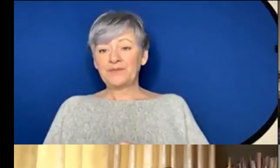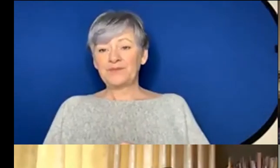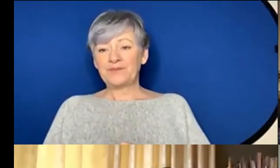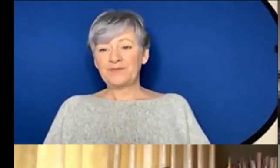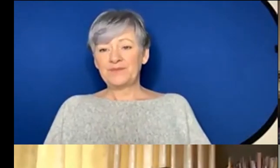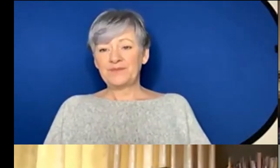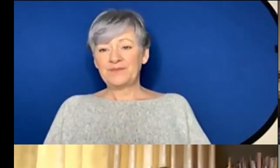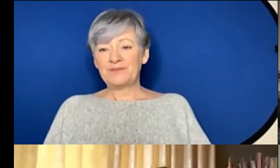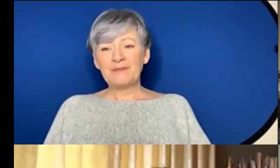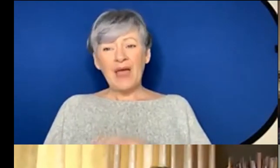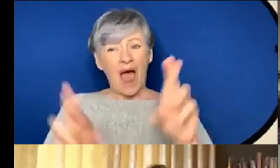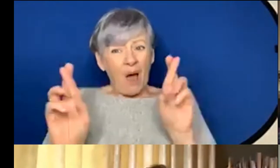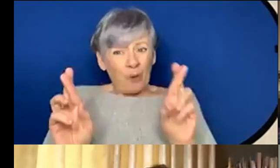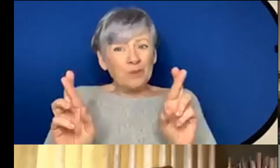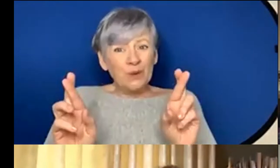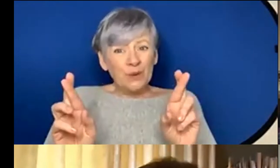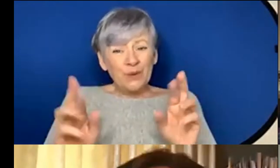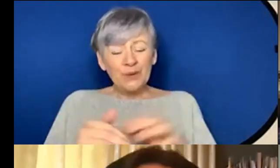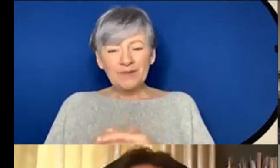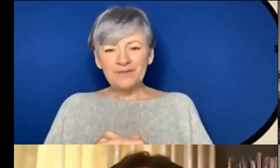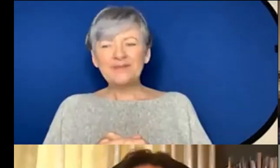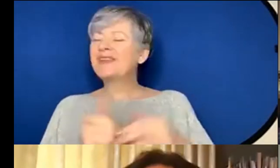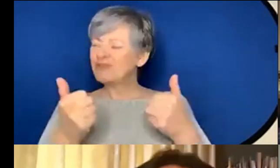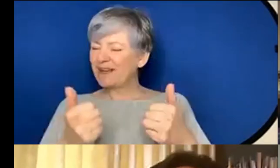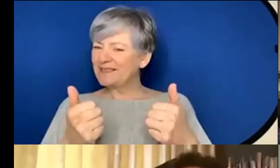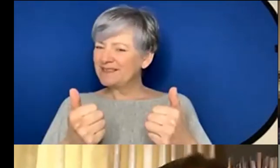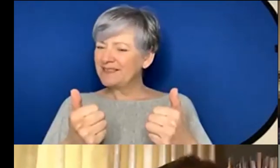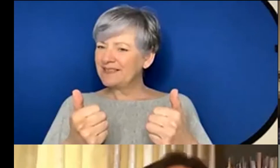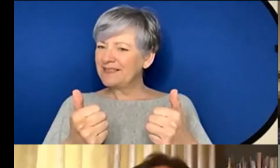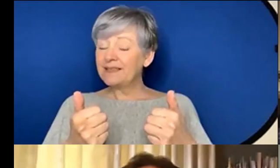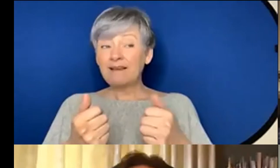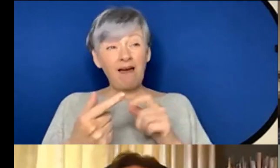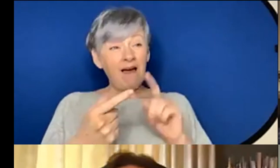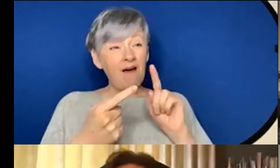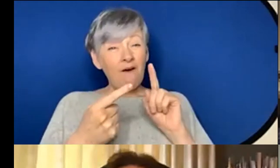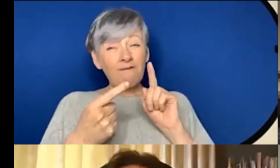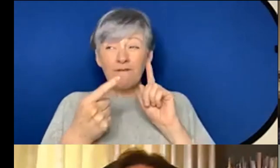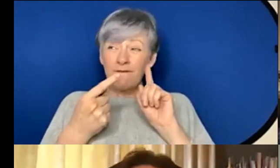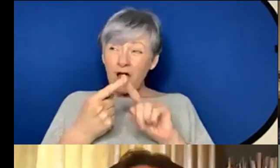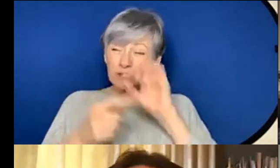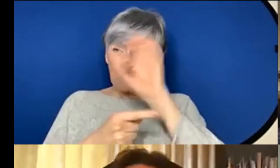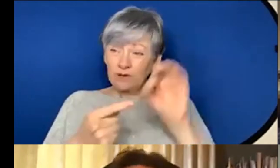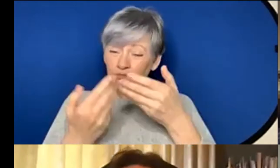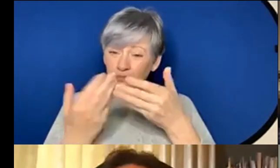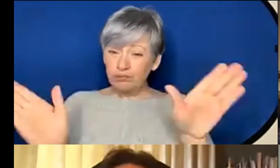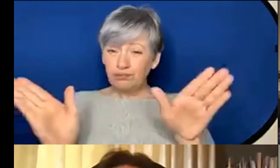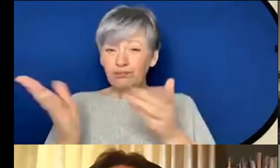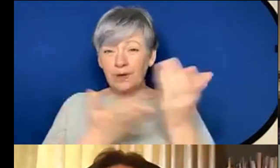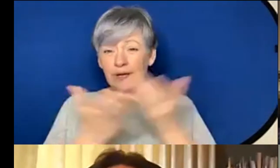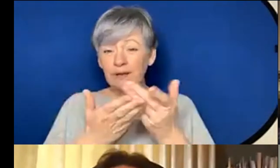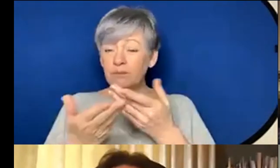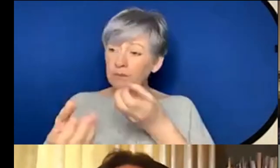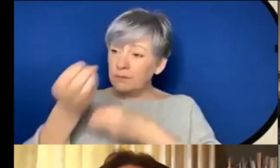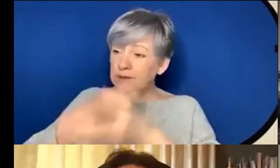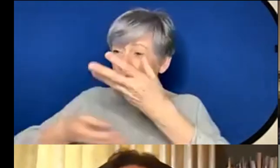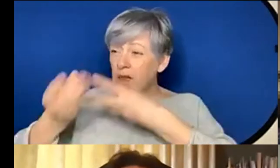I hope so great so the first question was to open up this conversation can you tell us what